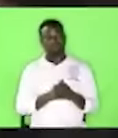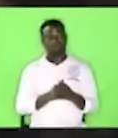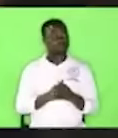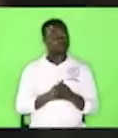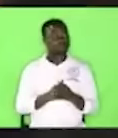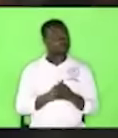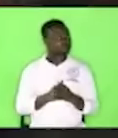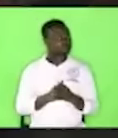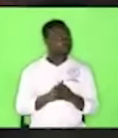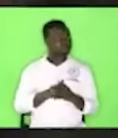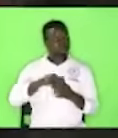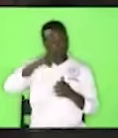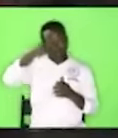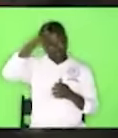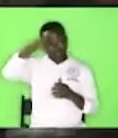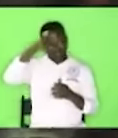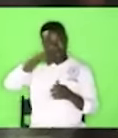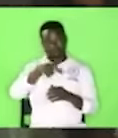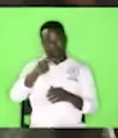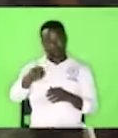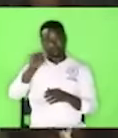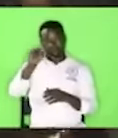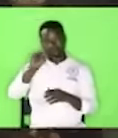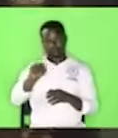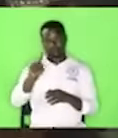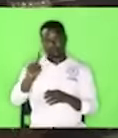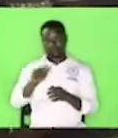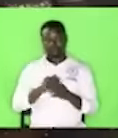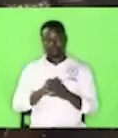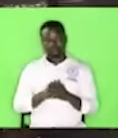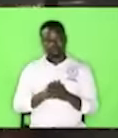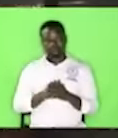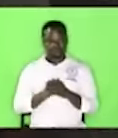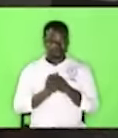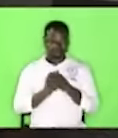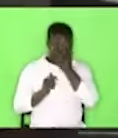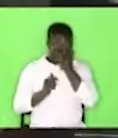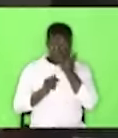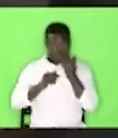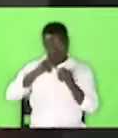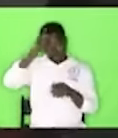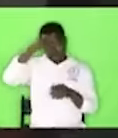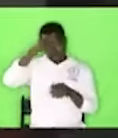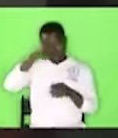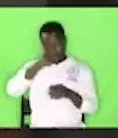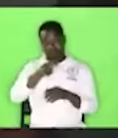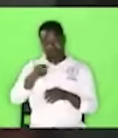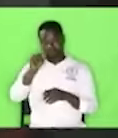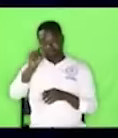Proverbs 22 verse 1. Proverbs 22 verse 1.